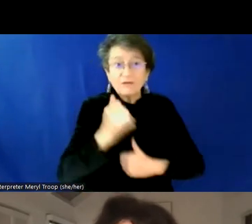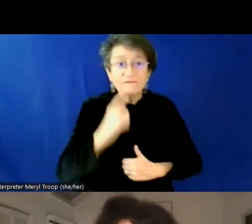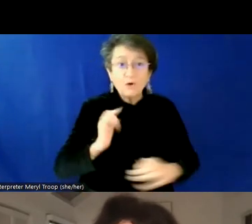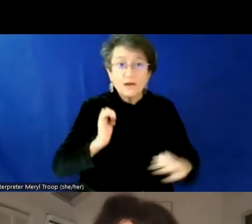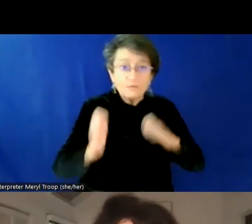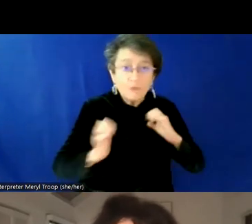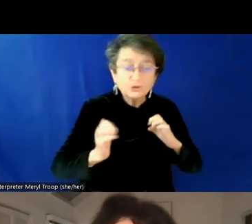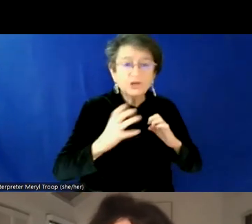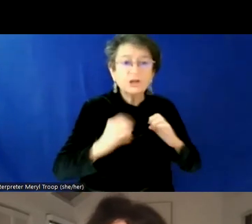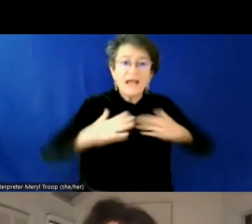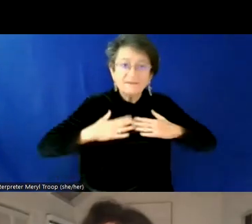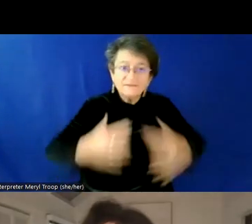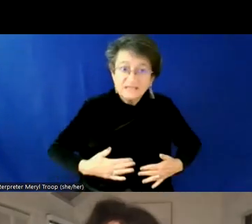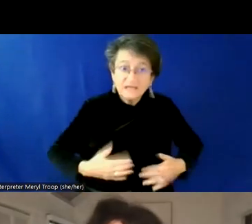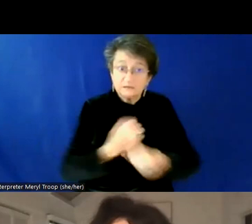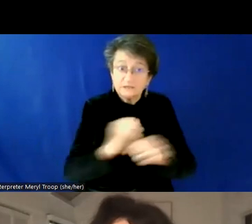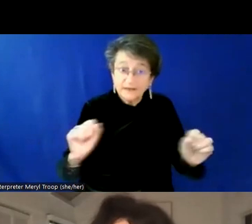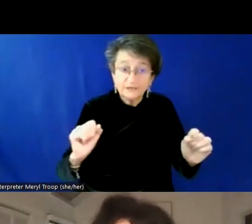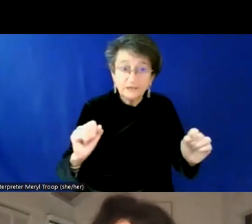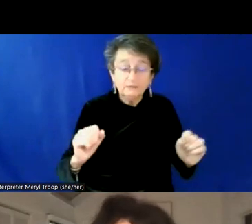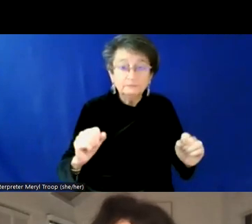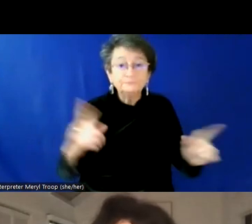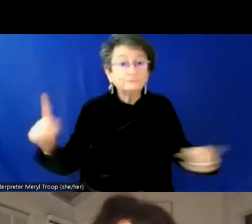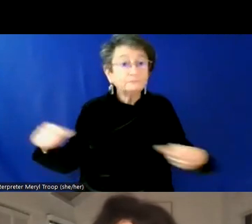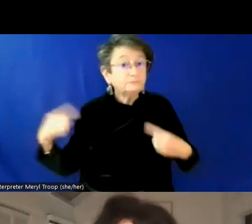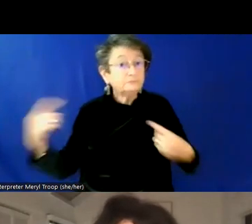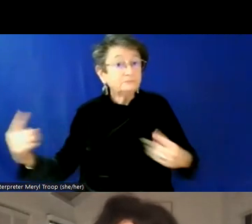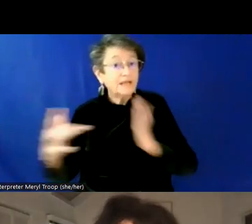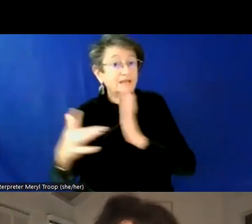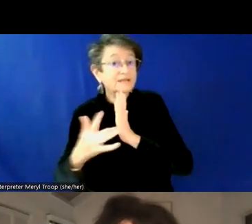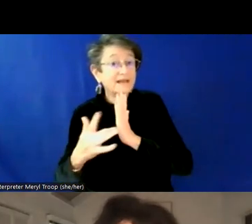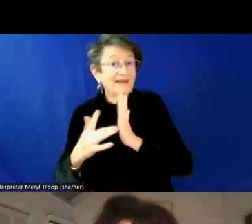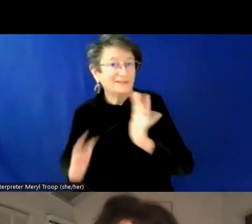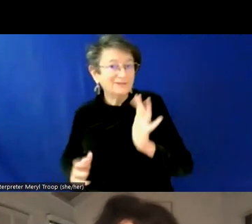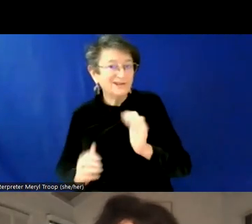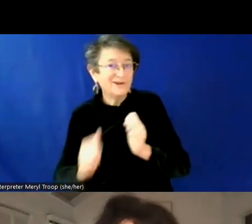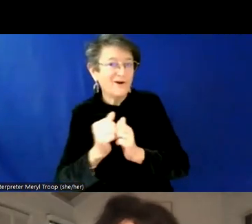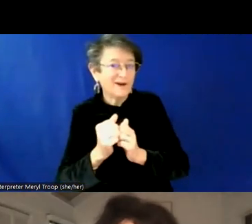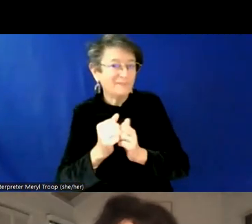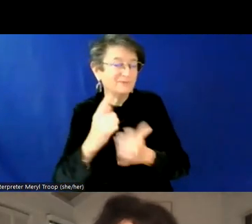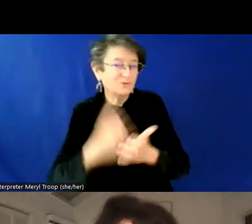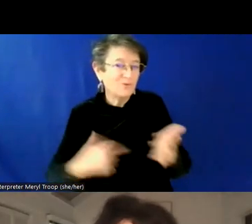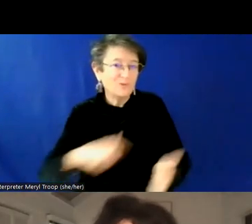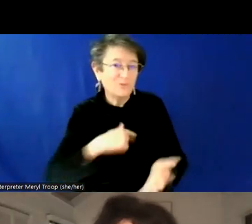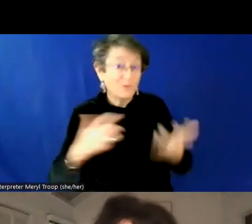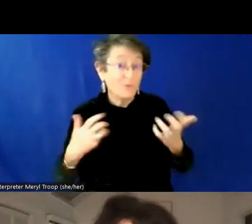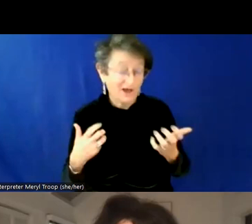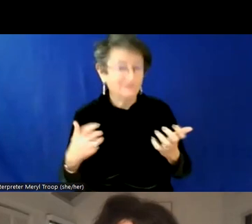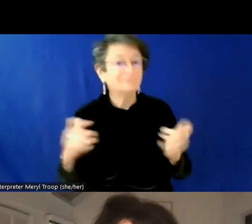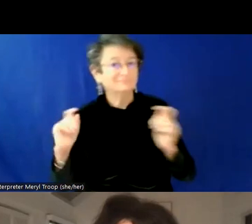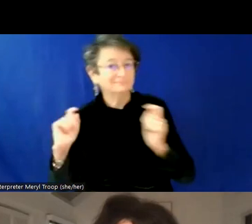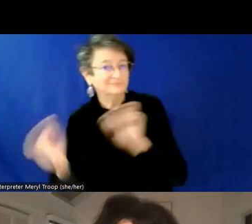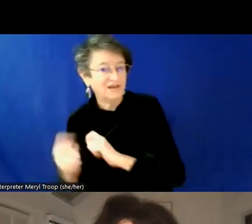And so it took a while for, for the technology to sort of catch up to what we wanted. And so now today